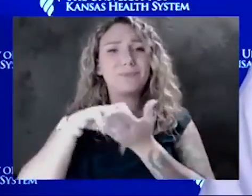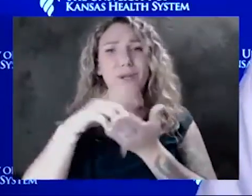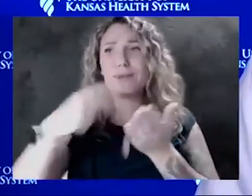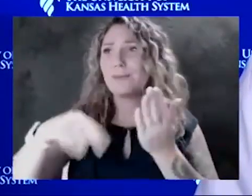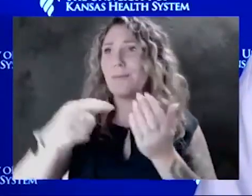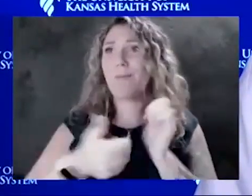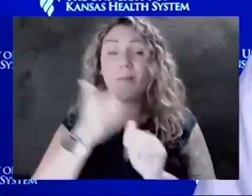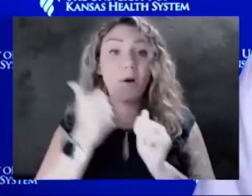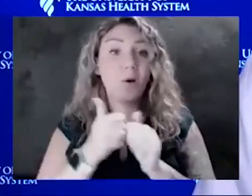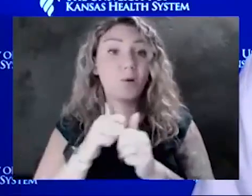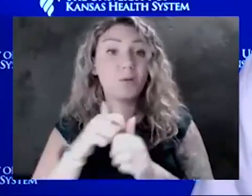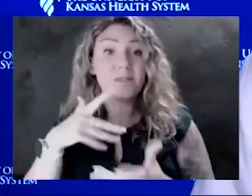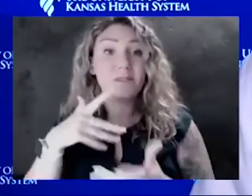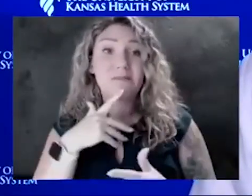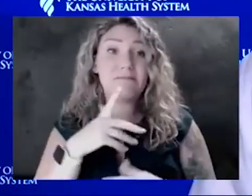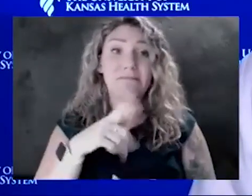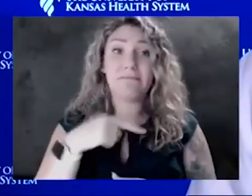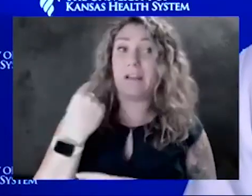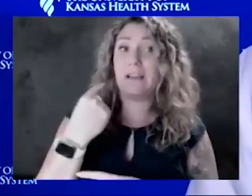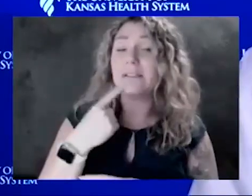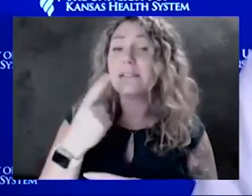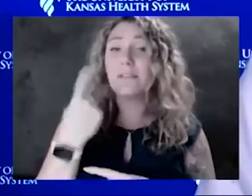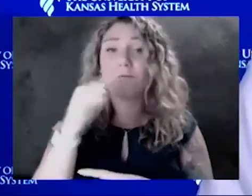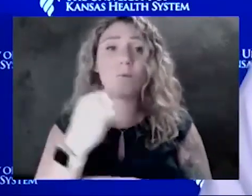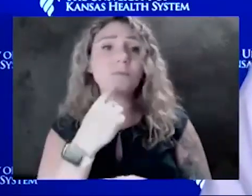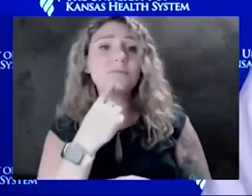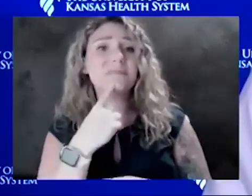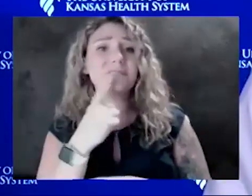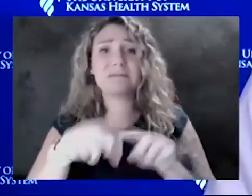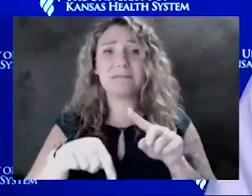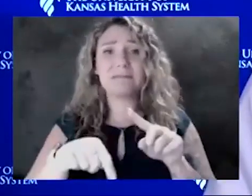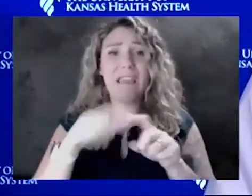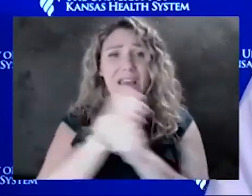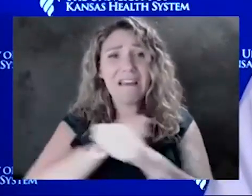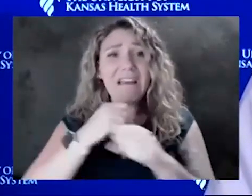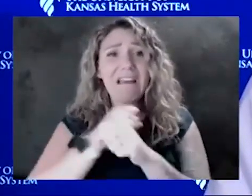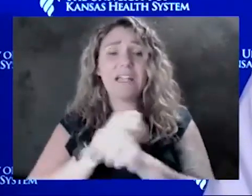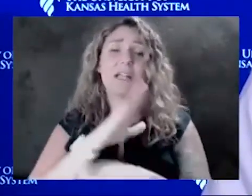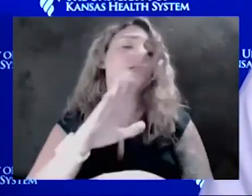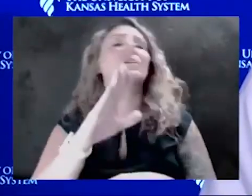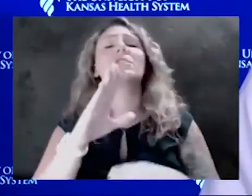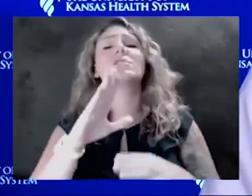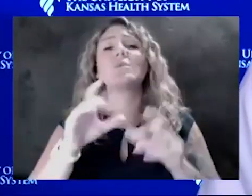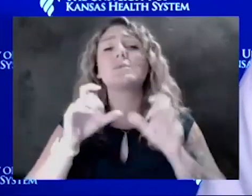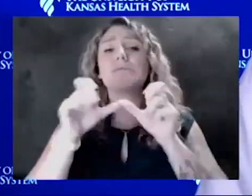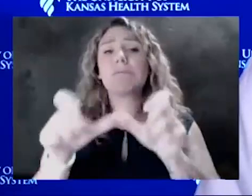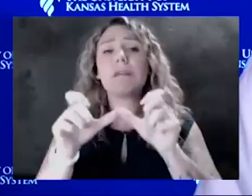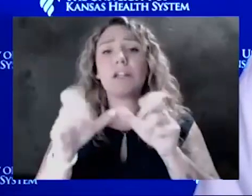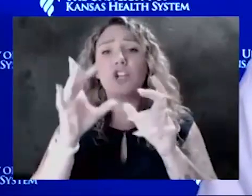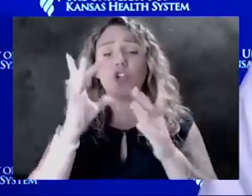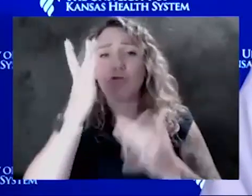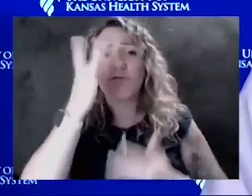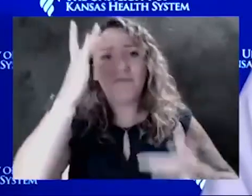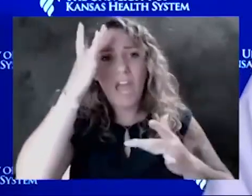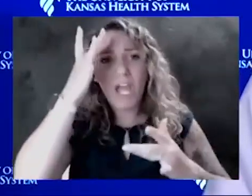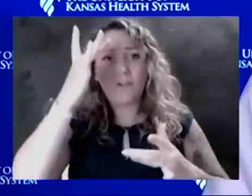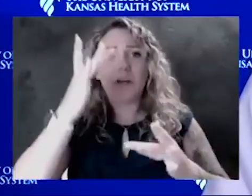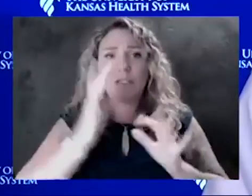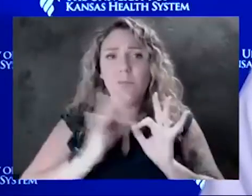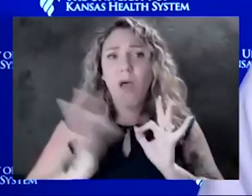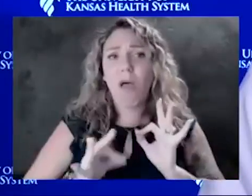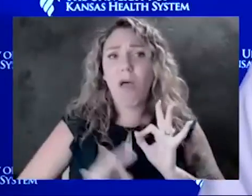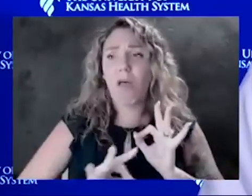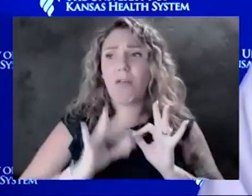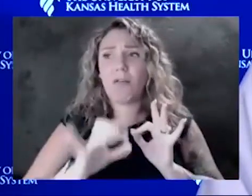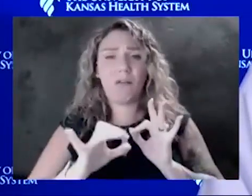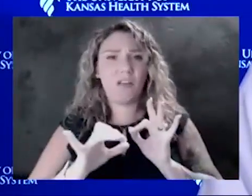disease, which don't have a way to fight off the virus. So they have continued viral replication. They have that chance to create these variants